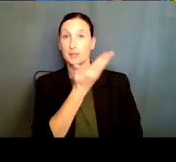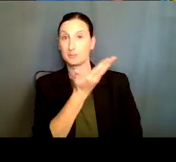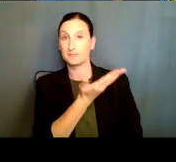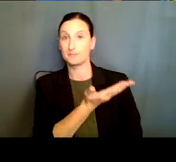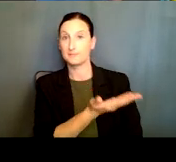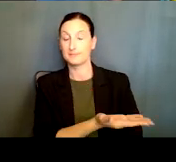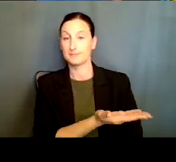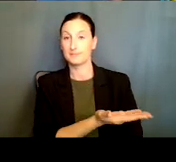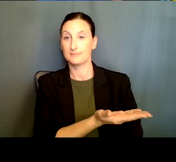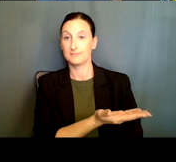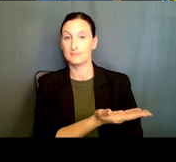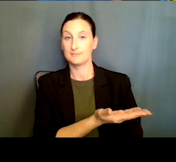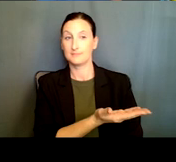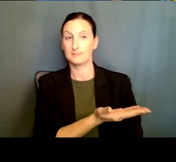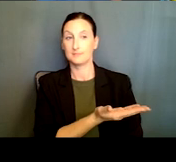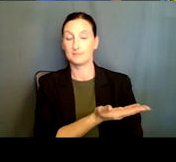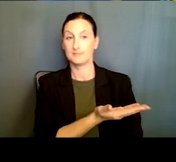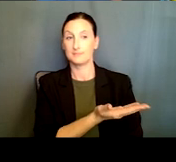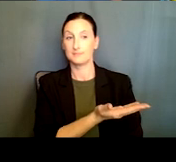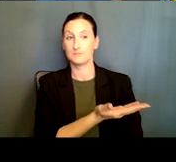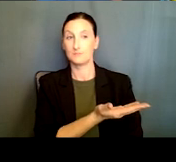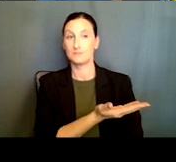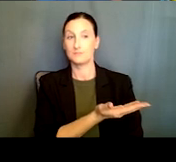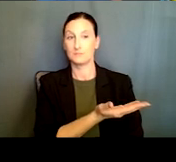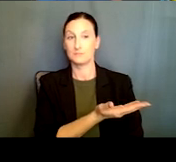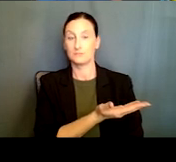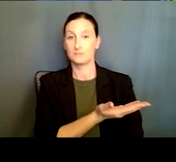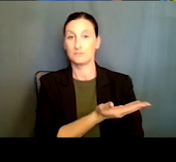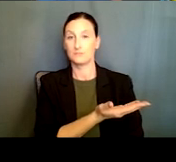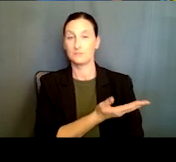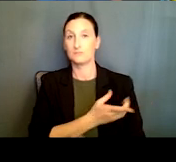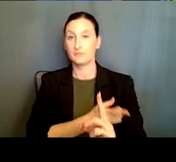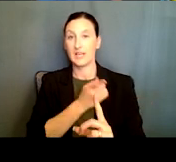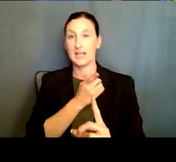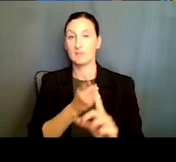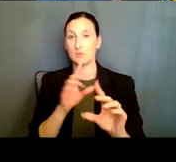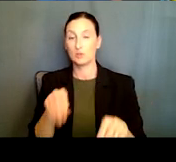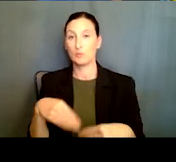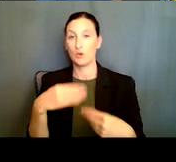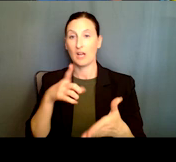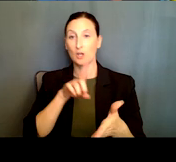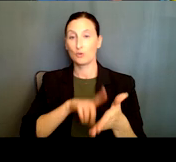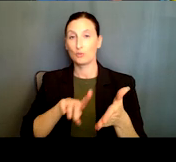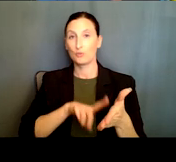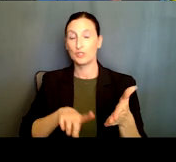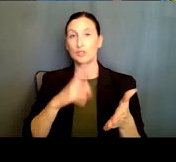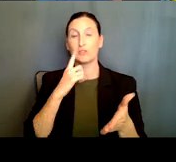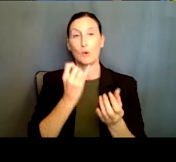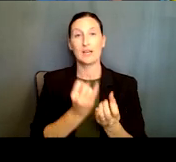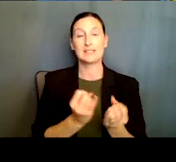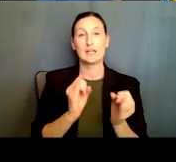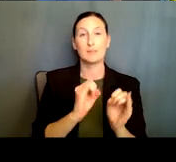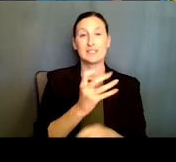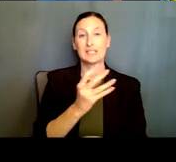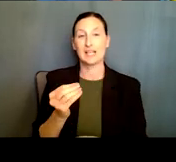This is a mechanism that aims to provide the research independence and some funding for very